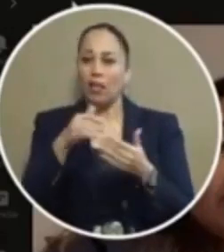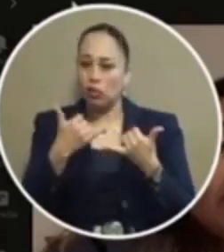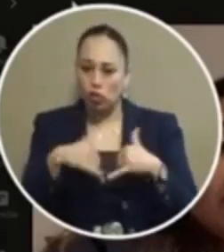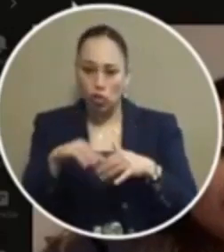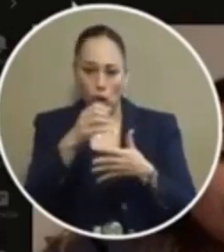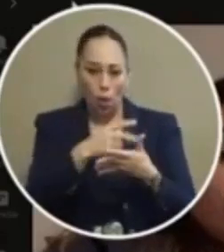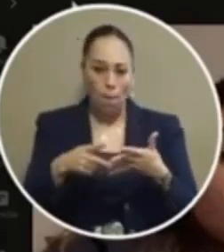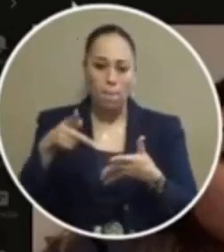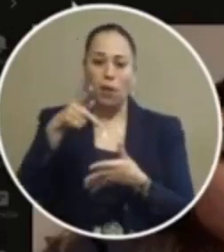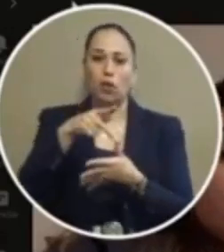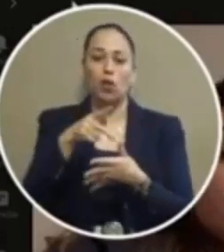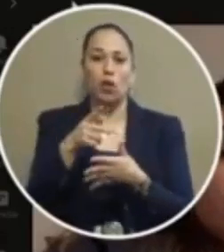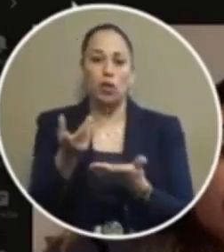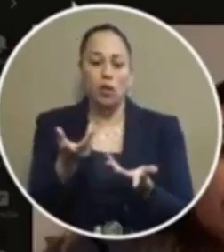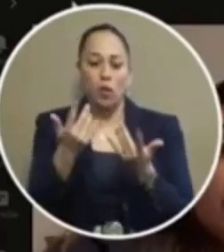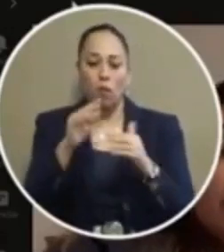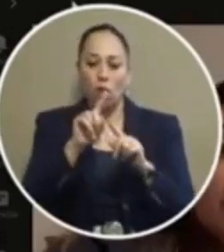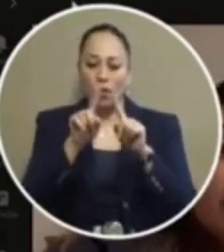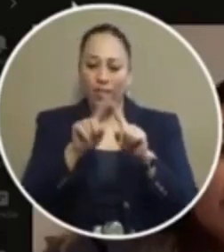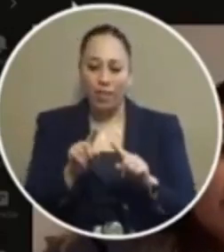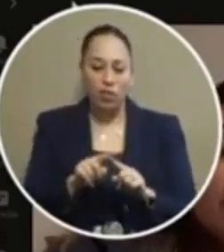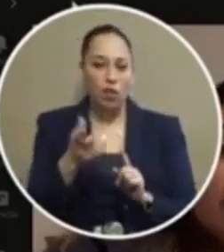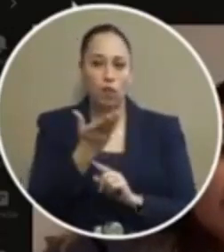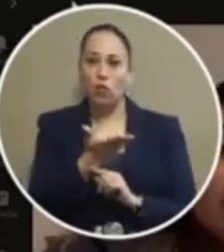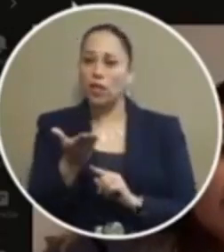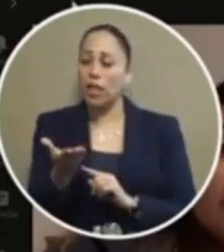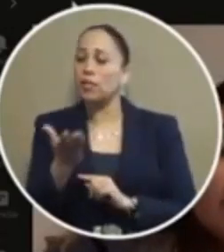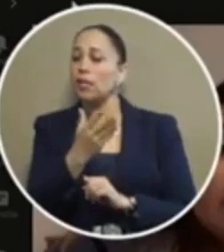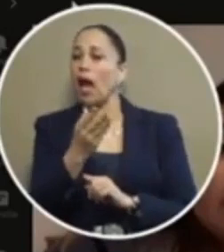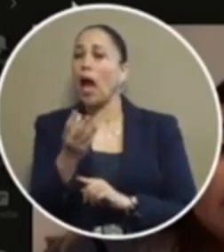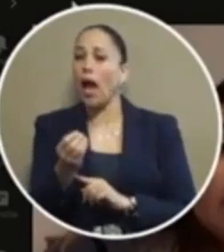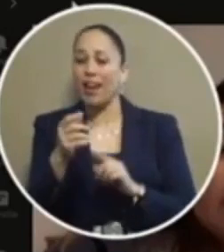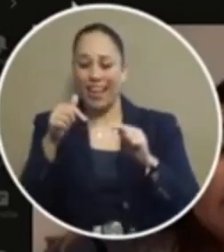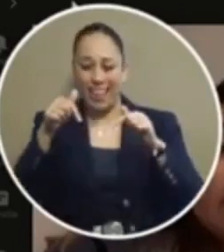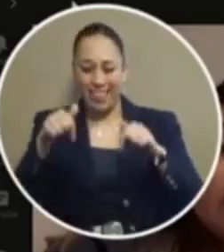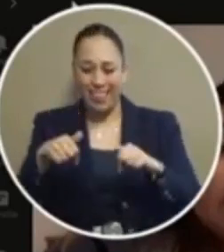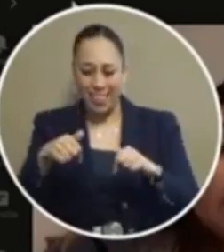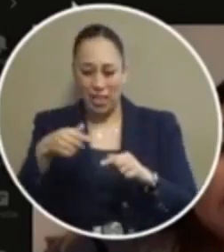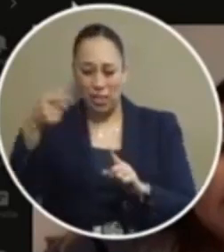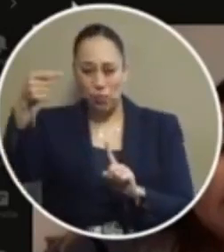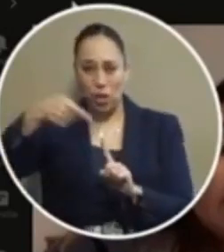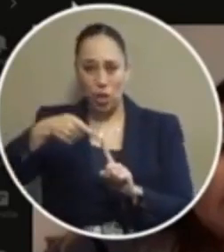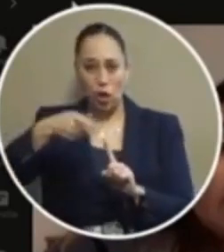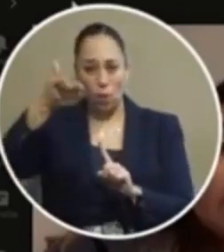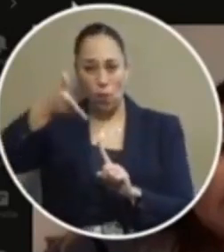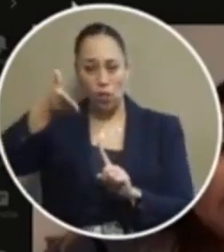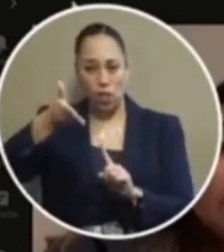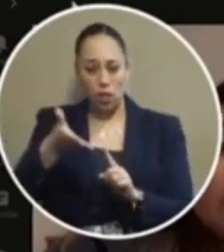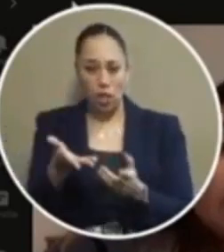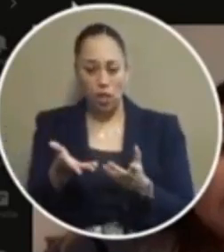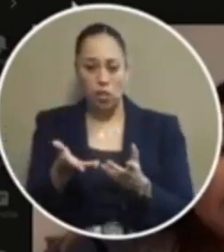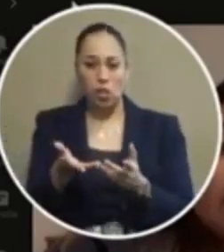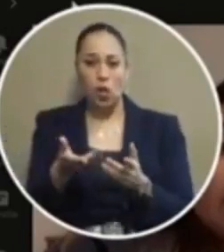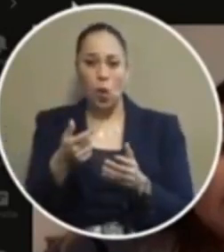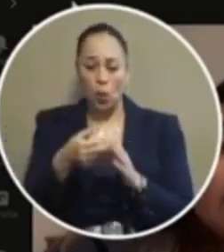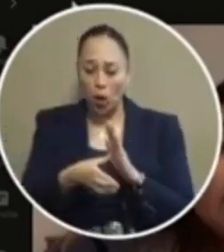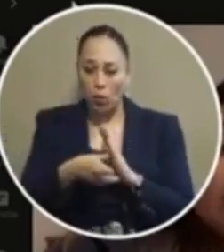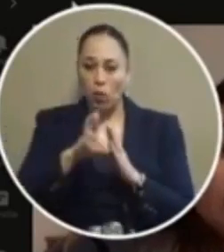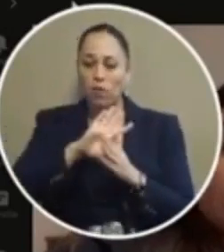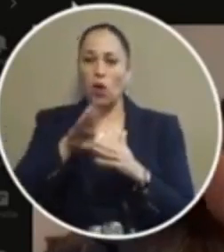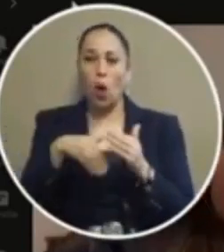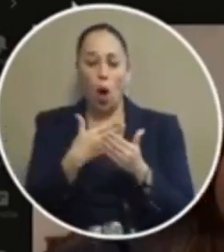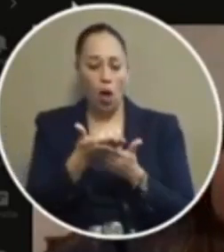even though we were going we're going through all these different things and and this particular presentation every nook and cranny we review all